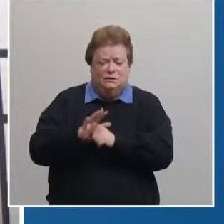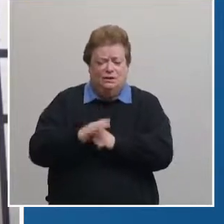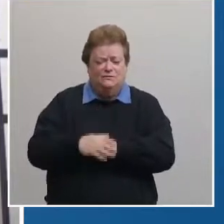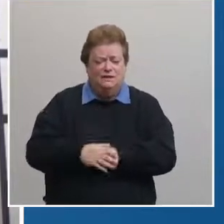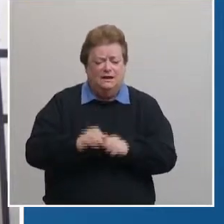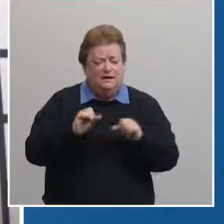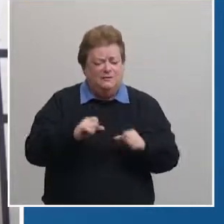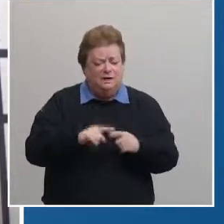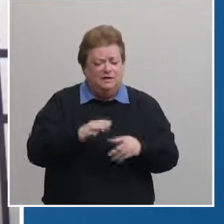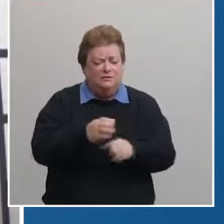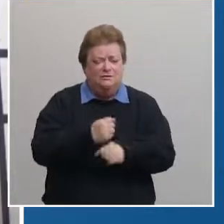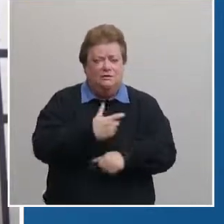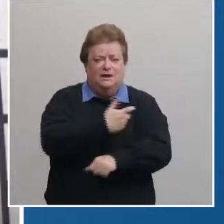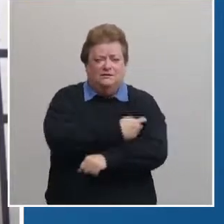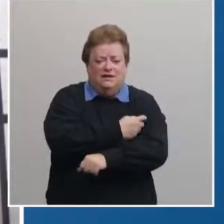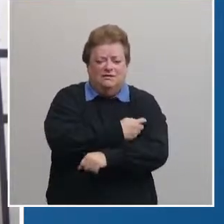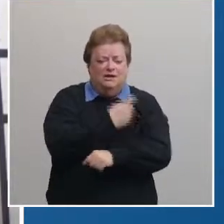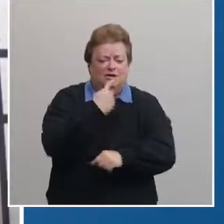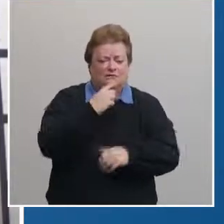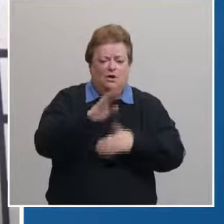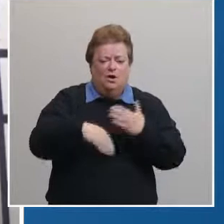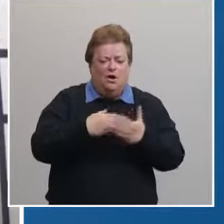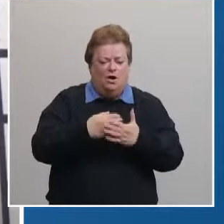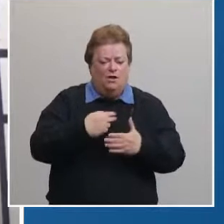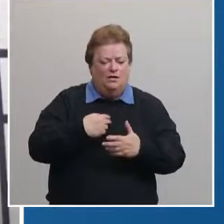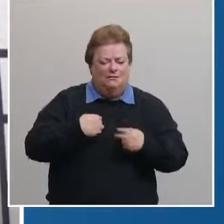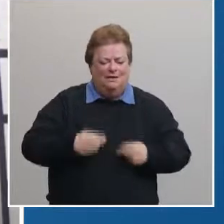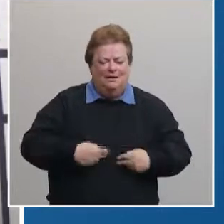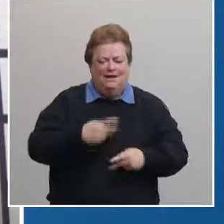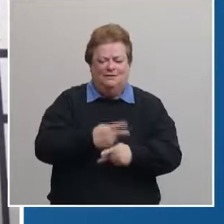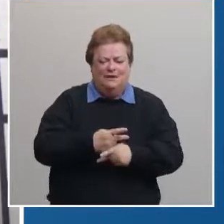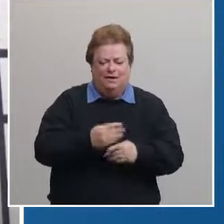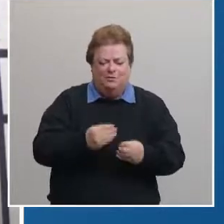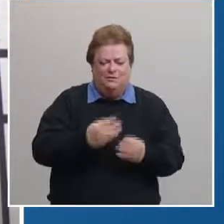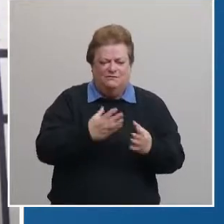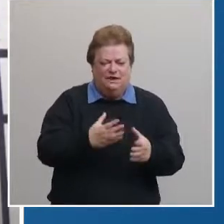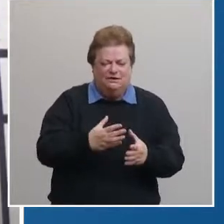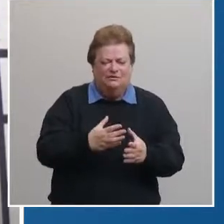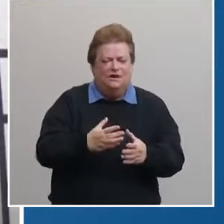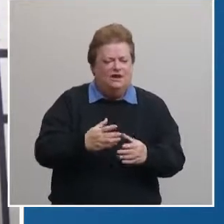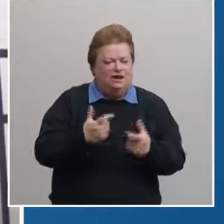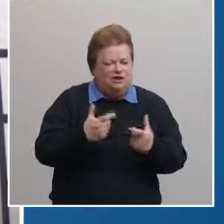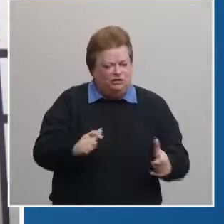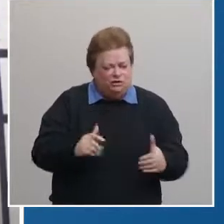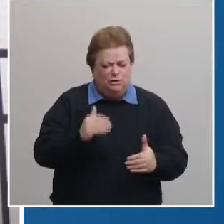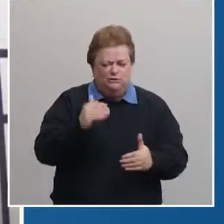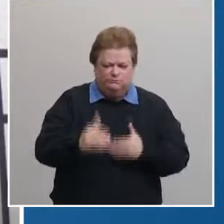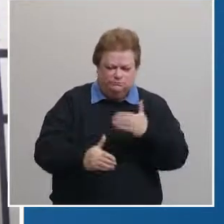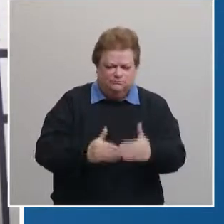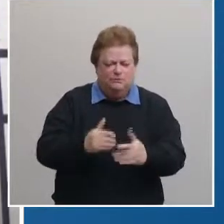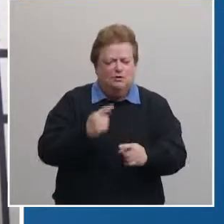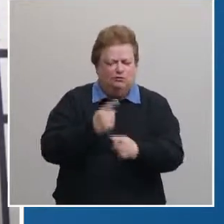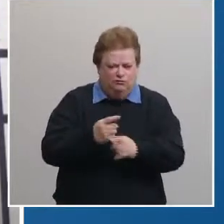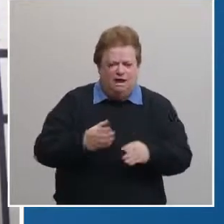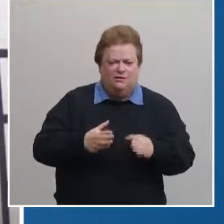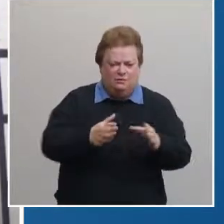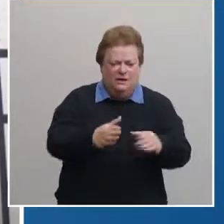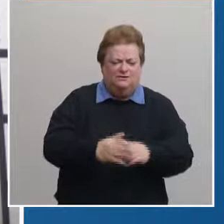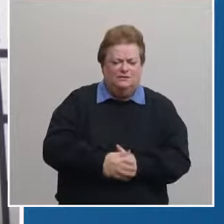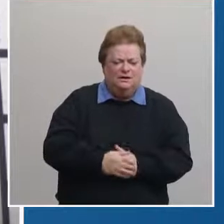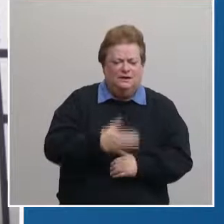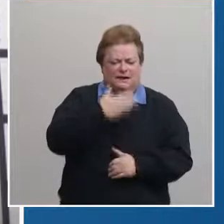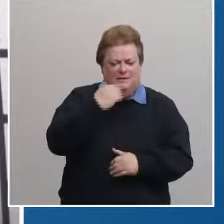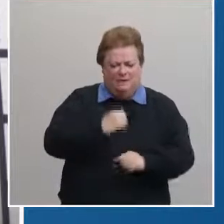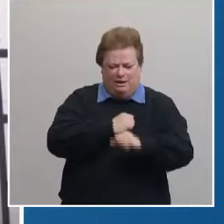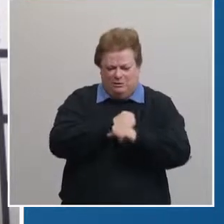get vaccinated for all these frontline workers and health care providers is a huge step in the right direction it's going to allow us to have better protection